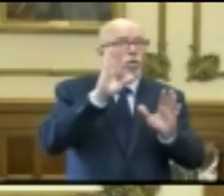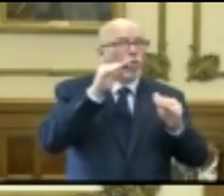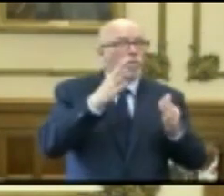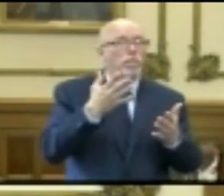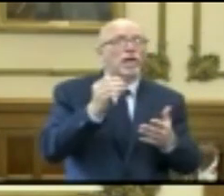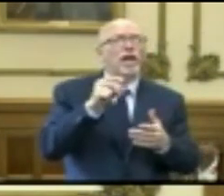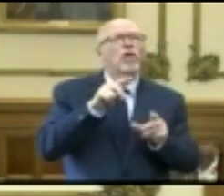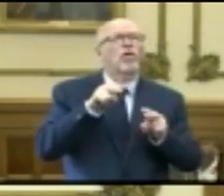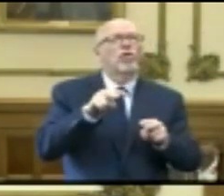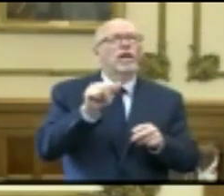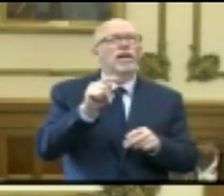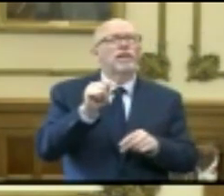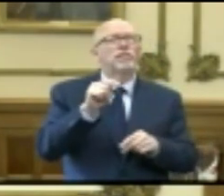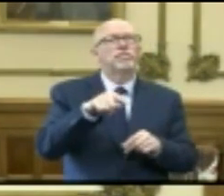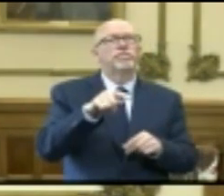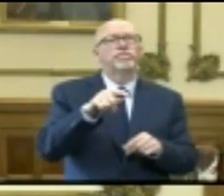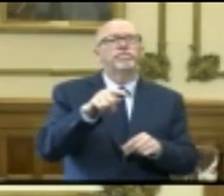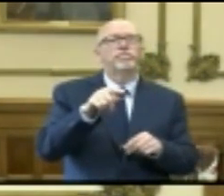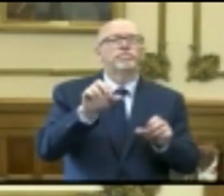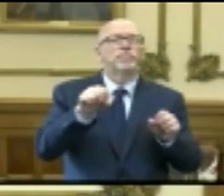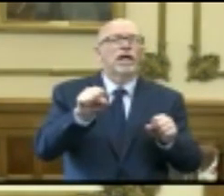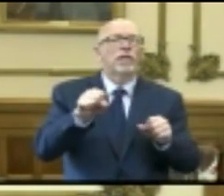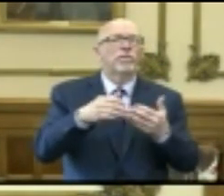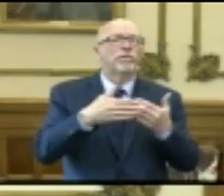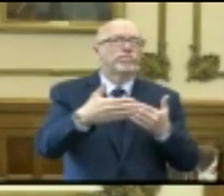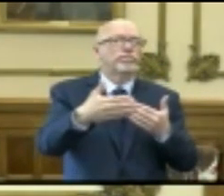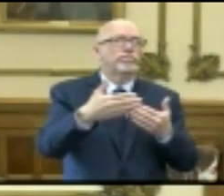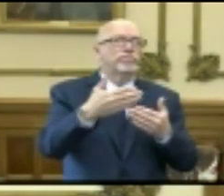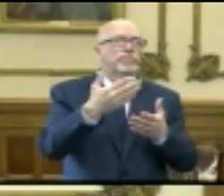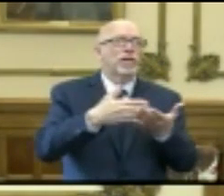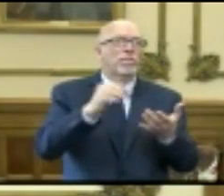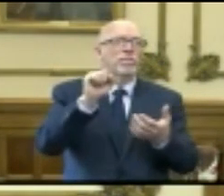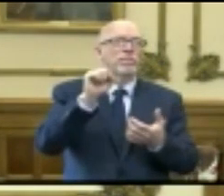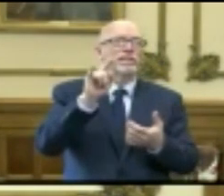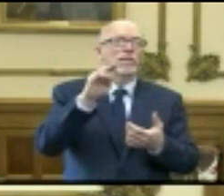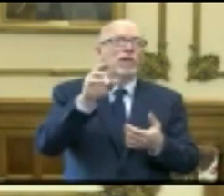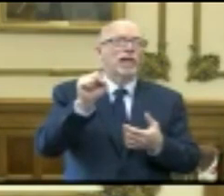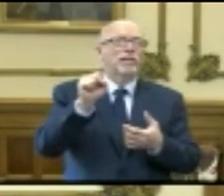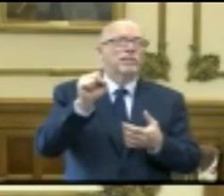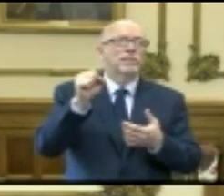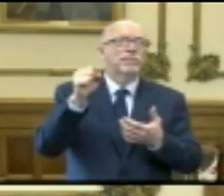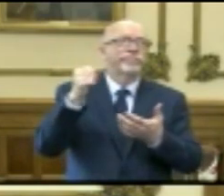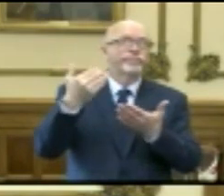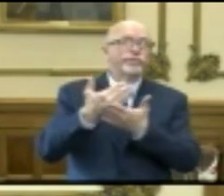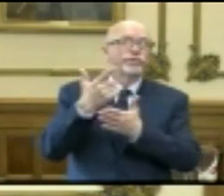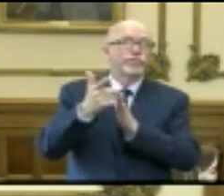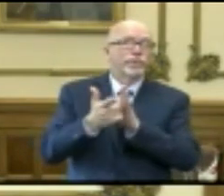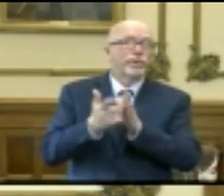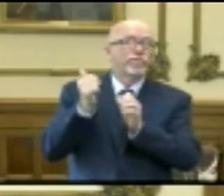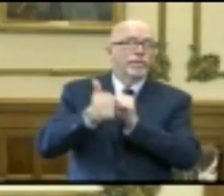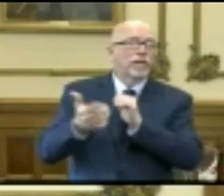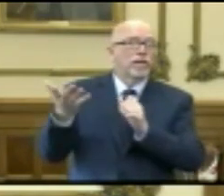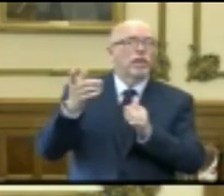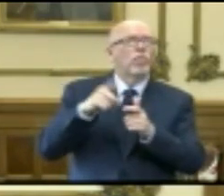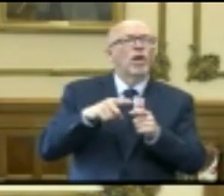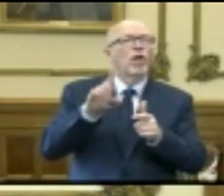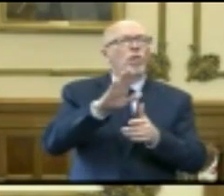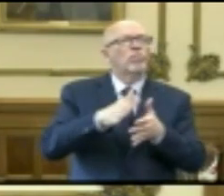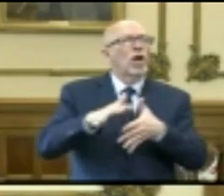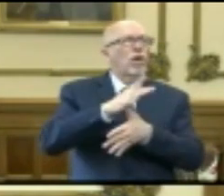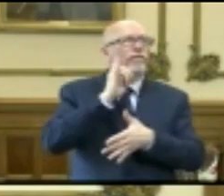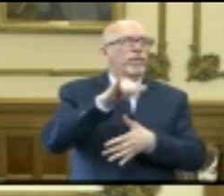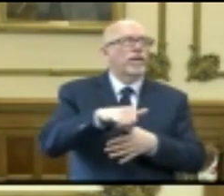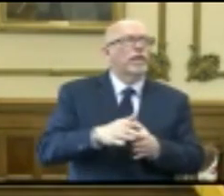looking ahead to possibly further additional stimulus packages or aid programs, what should the priorities for that be?